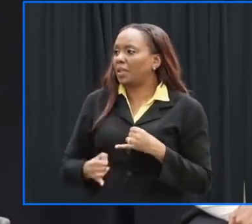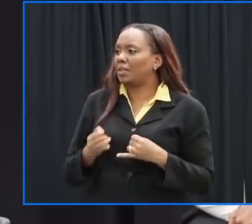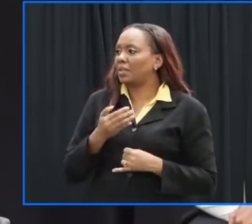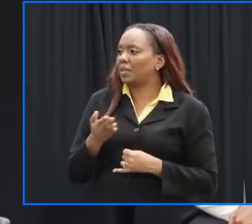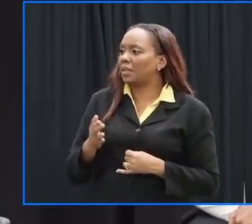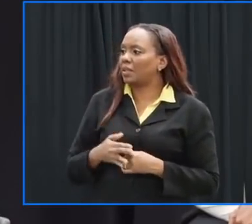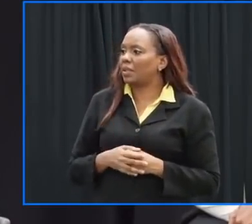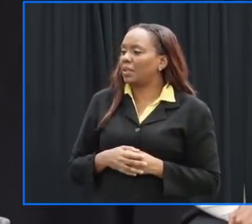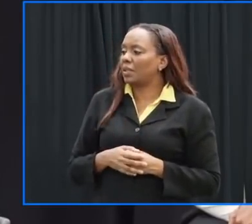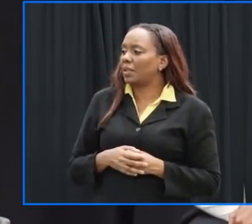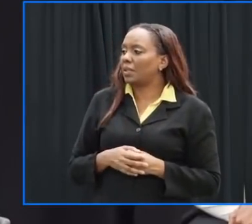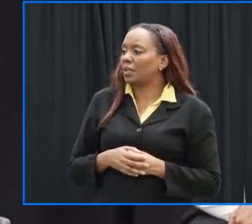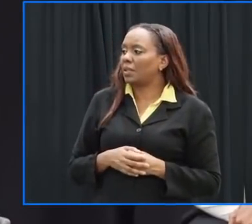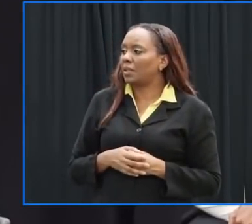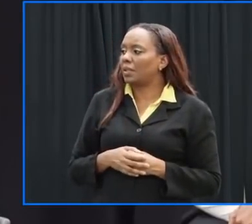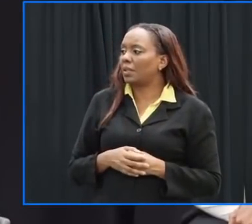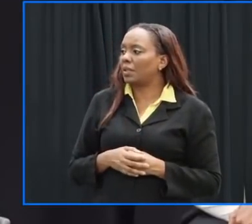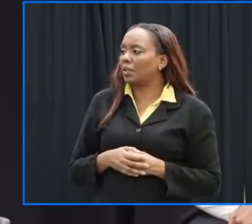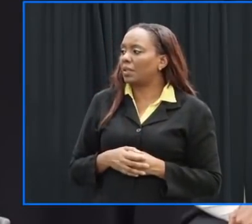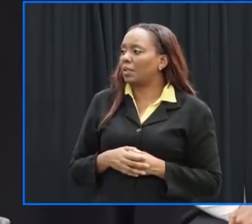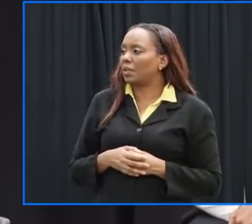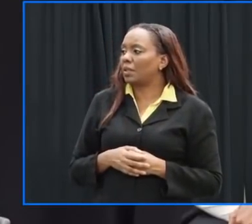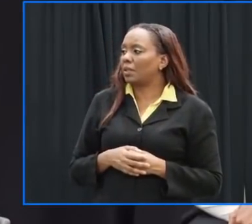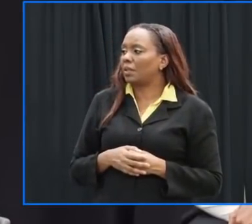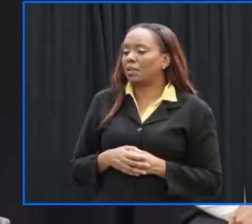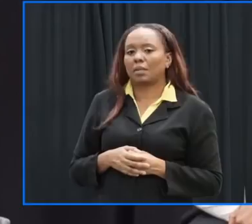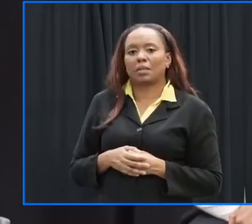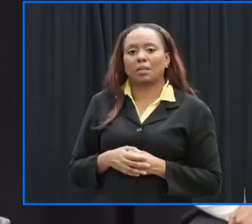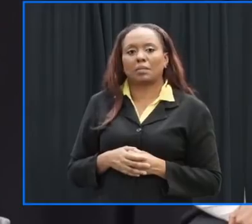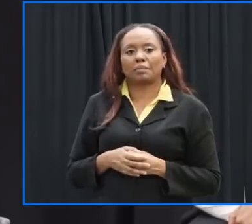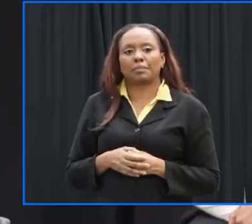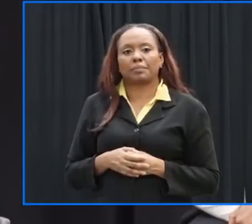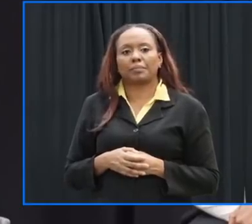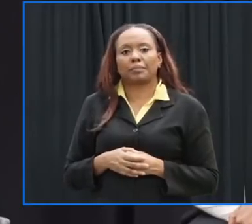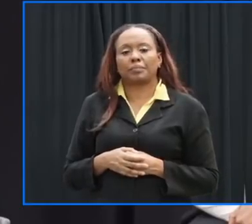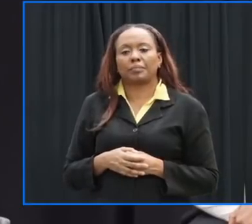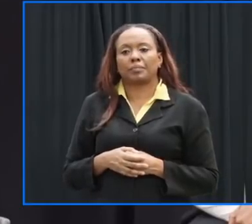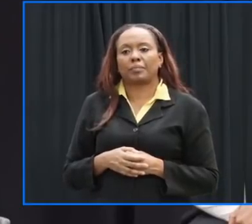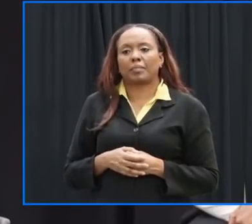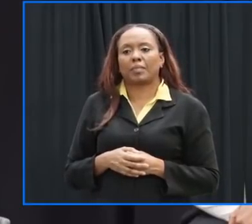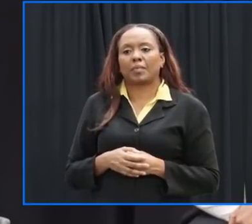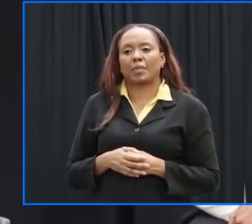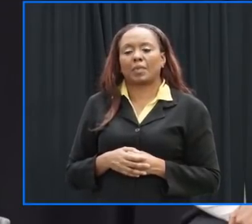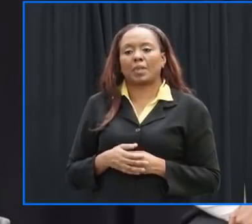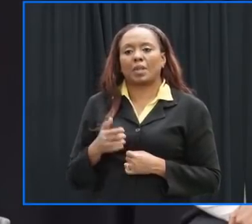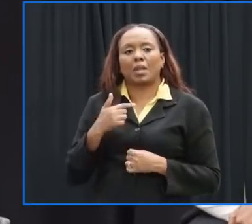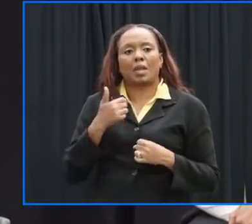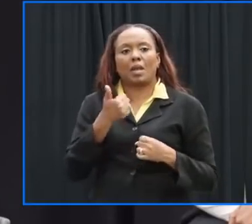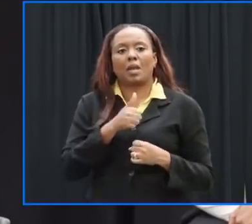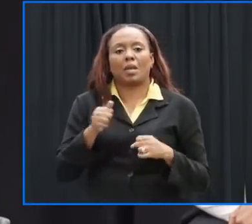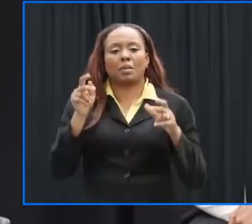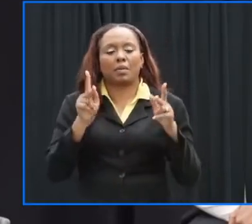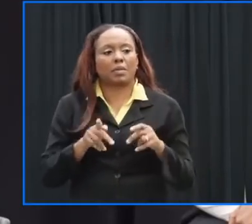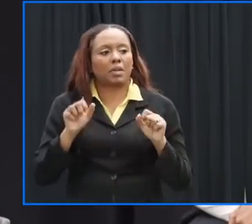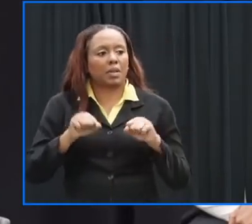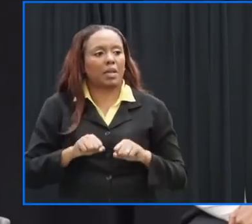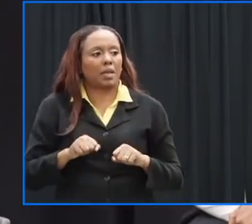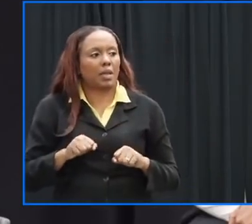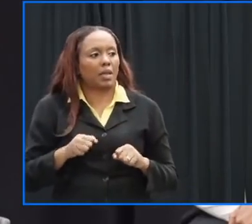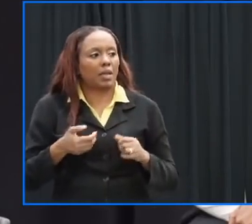just before i wrapped up that i really would like um as to be led into a word of prayer